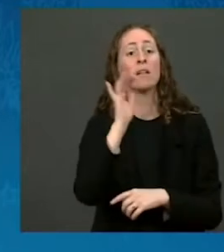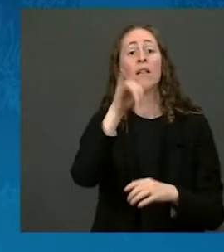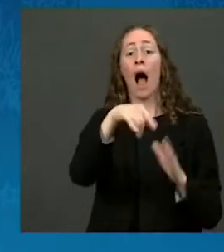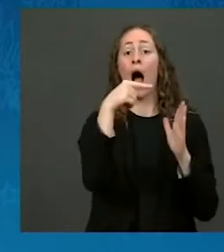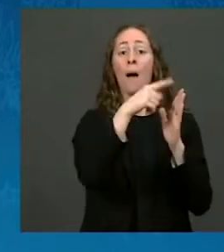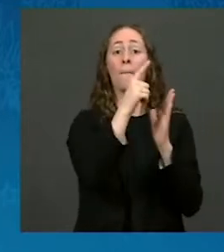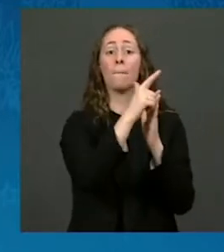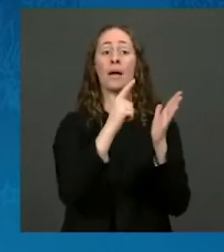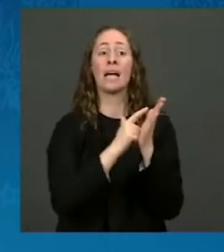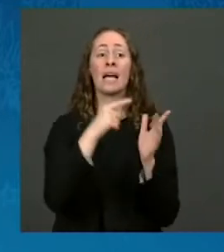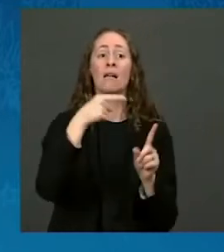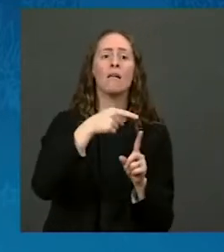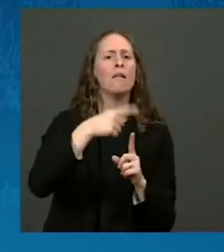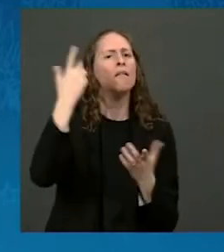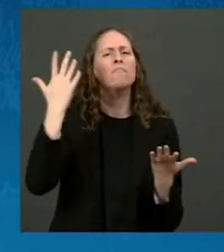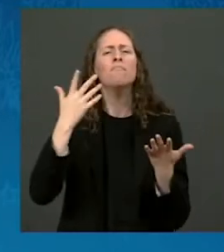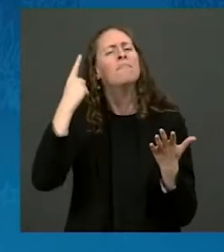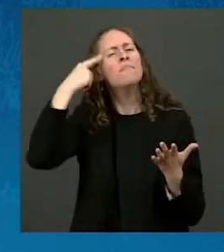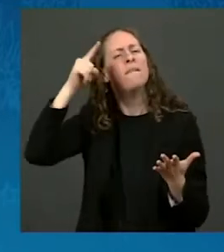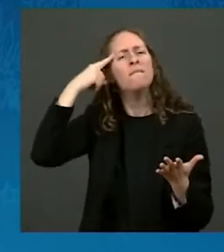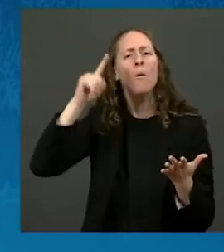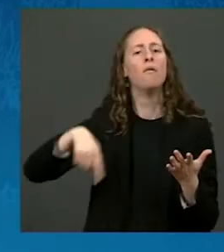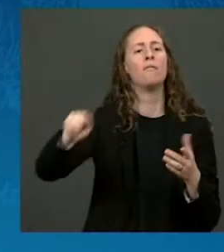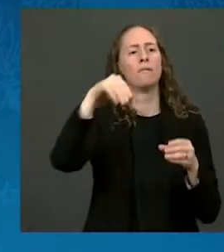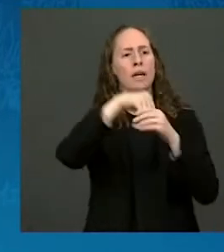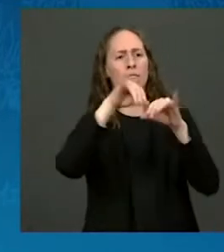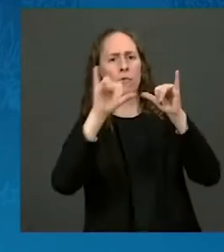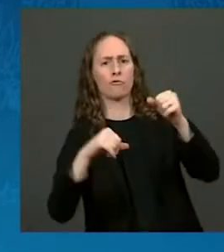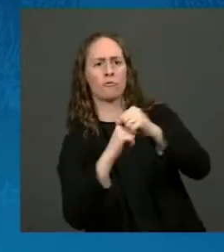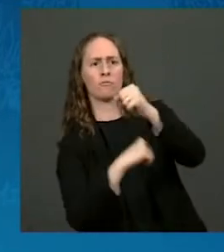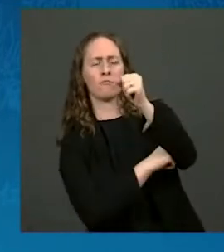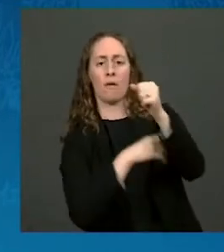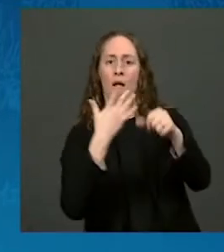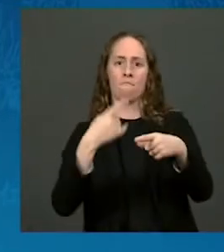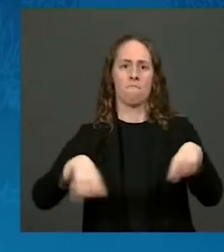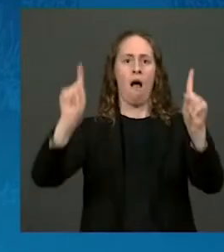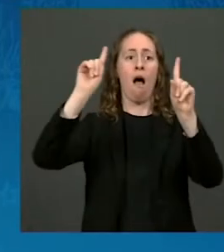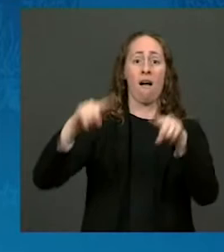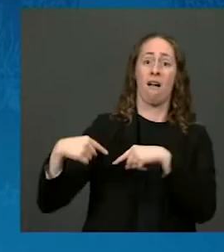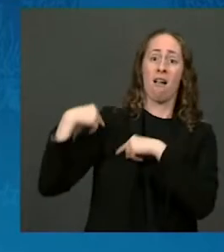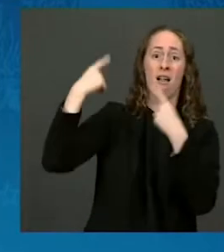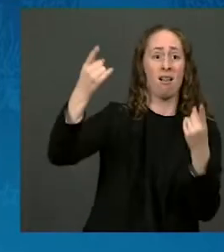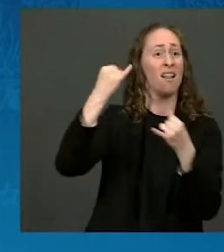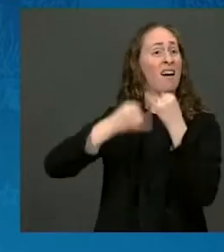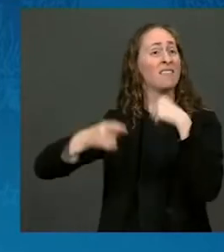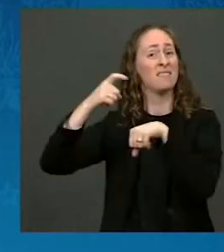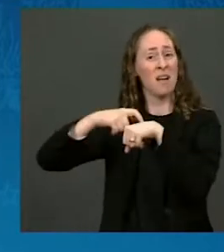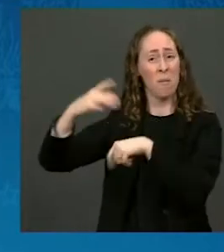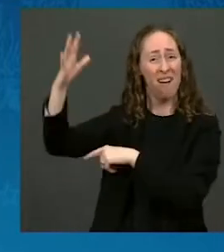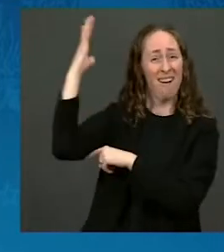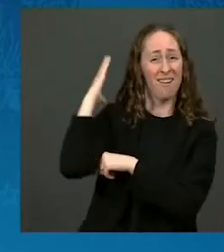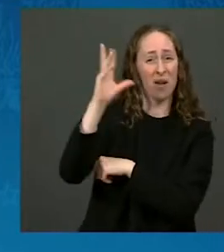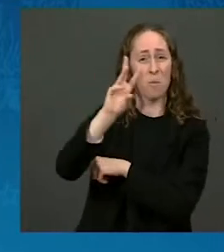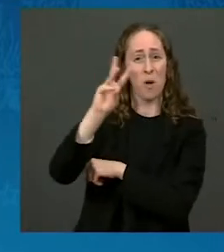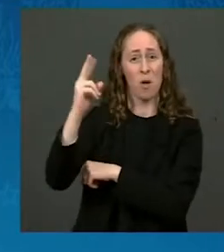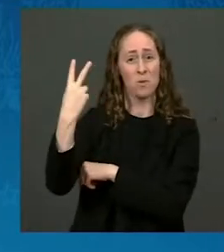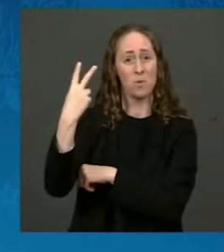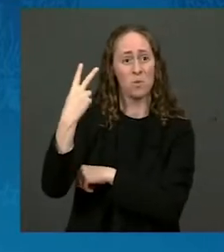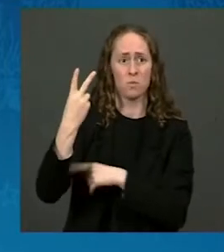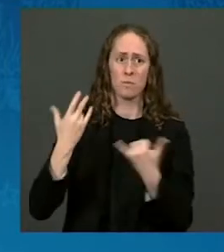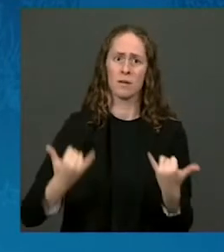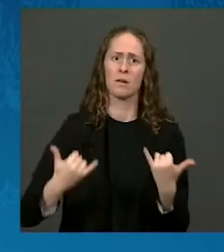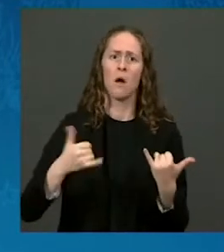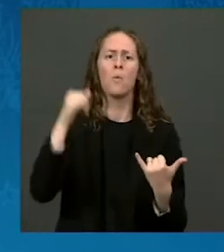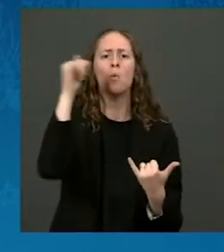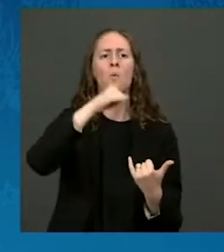investment our nation has made since before World War II and presents right now an important